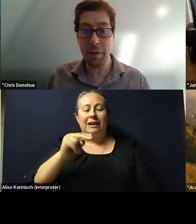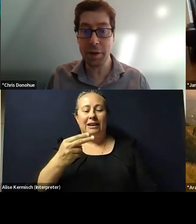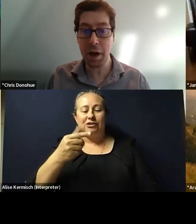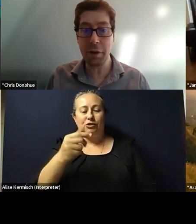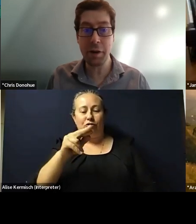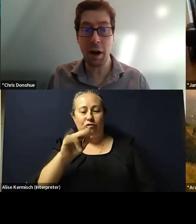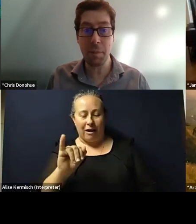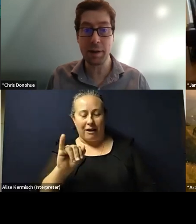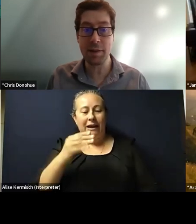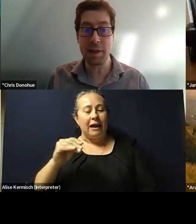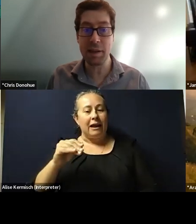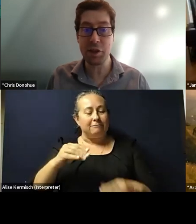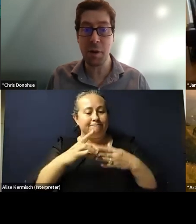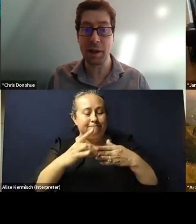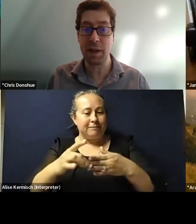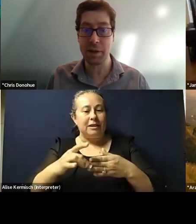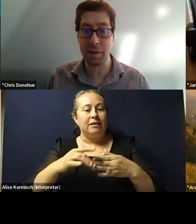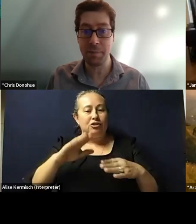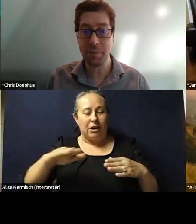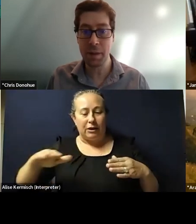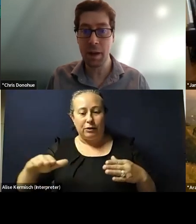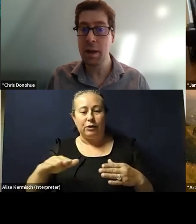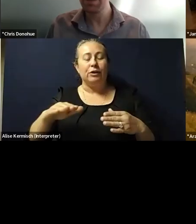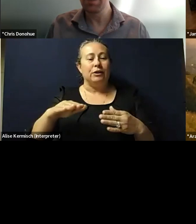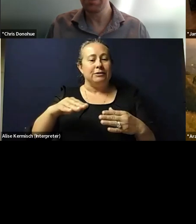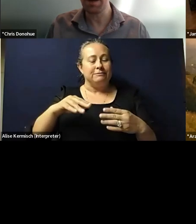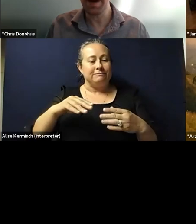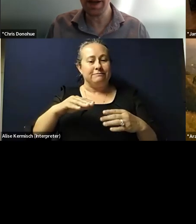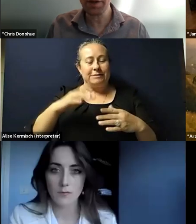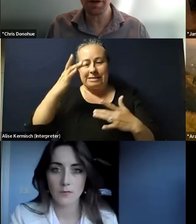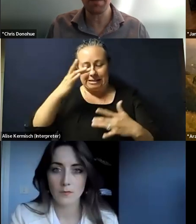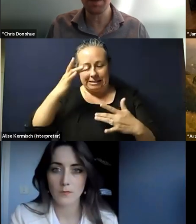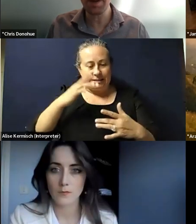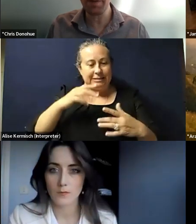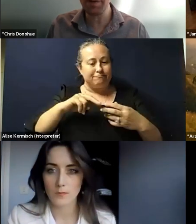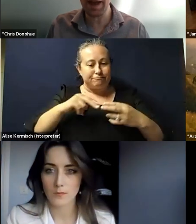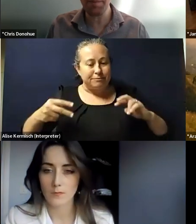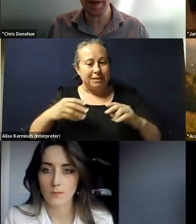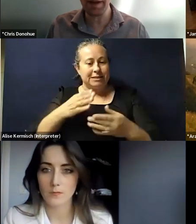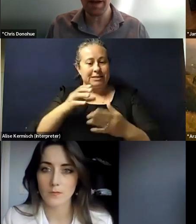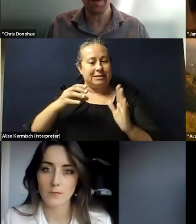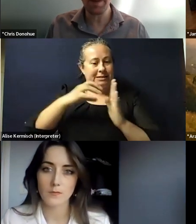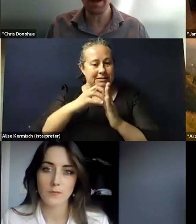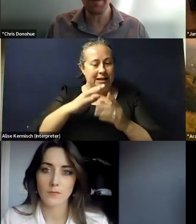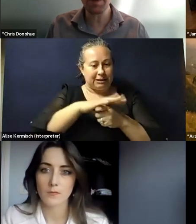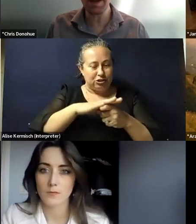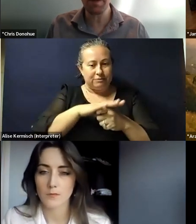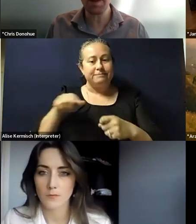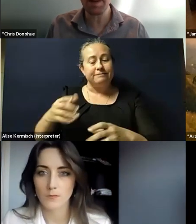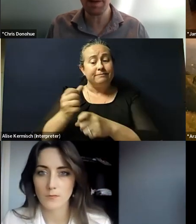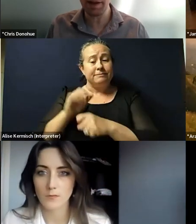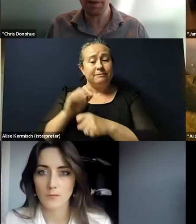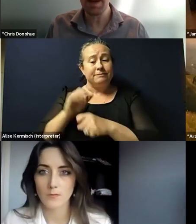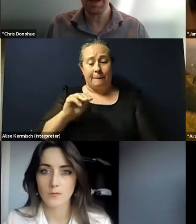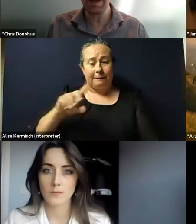the head of the Childhood Complex Disease Genomics Section. Dr. Hanchard received his MD from the University